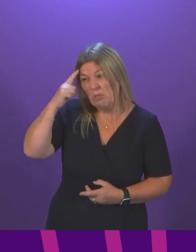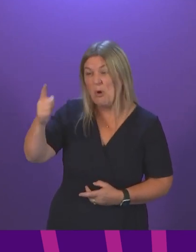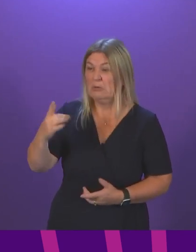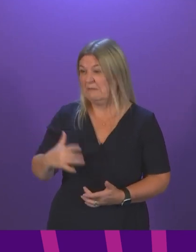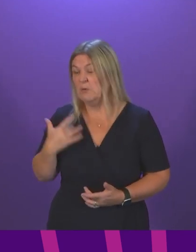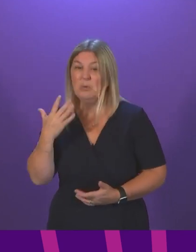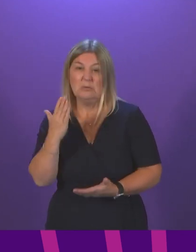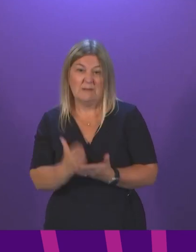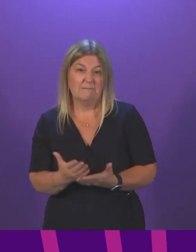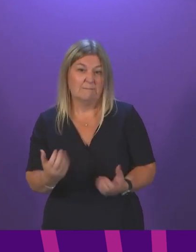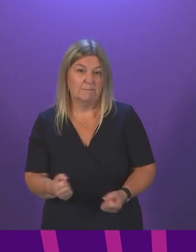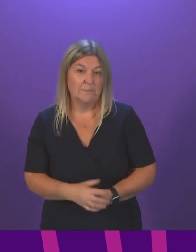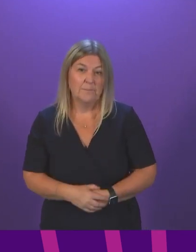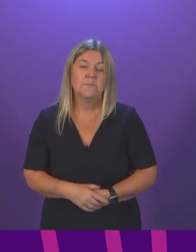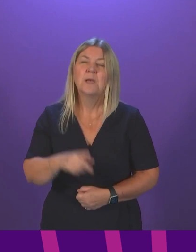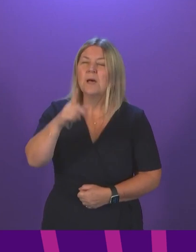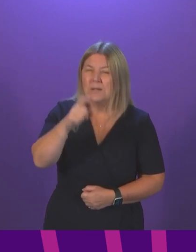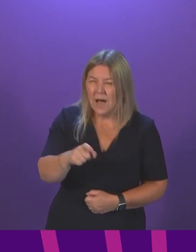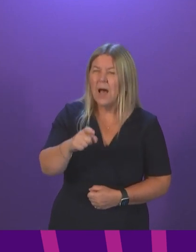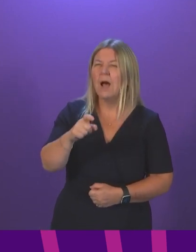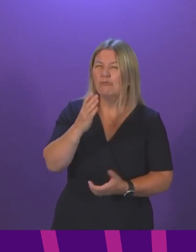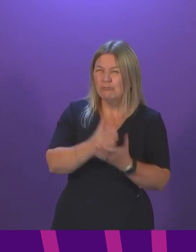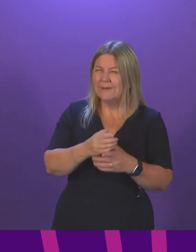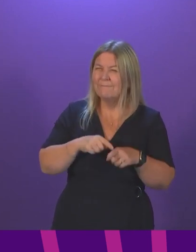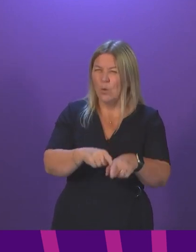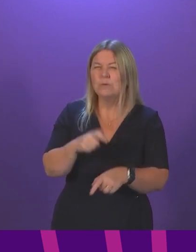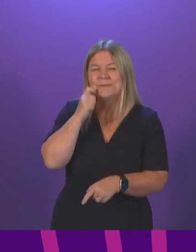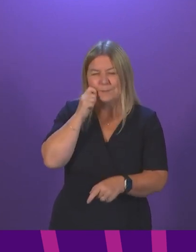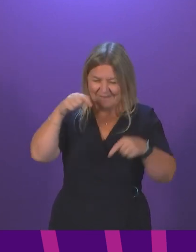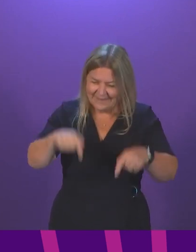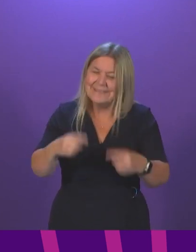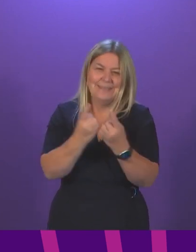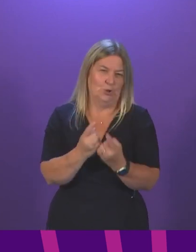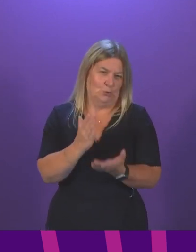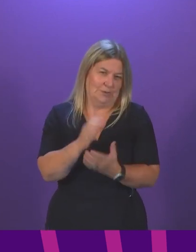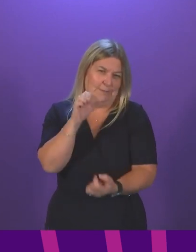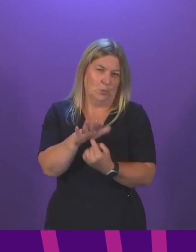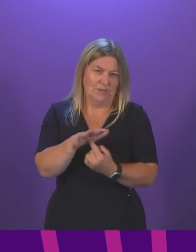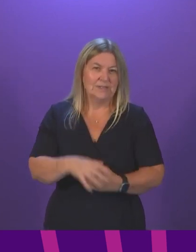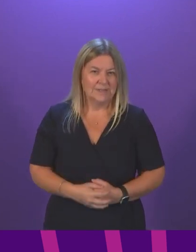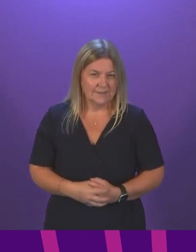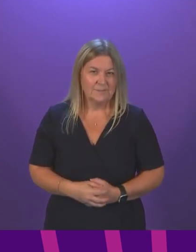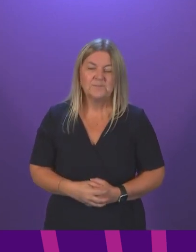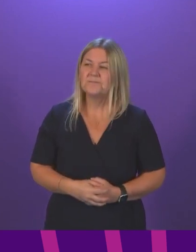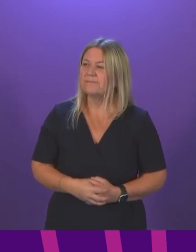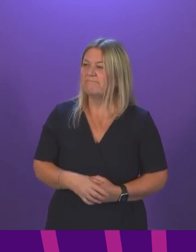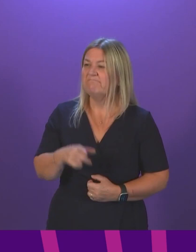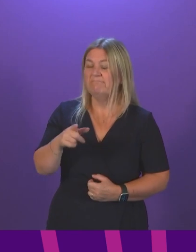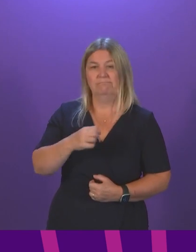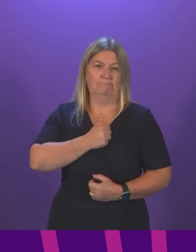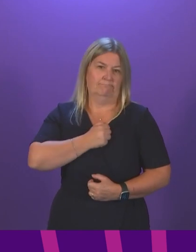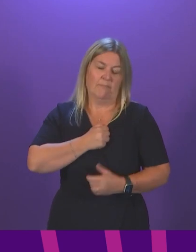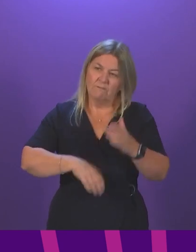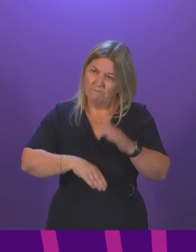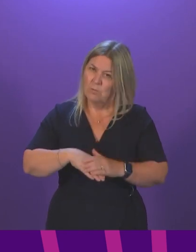Can I stay on the substance of these issues because these are really important issues for people across the country and they have my